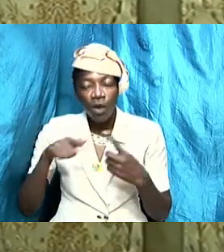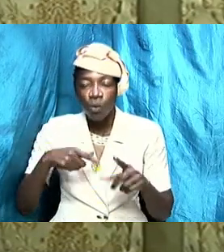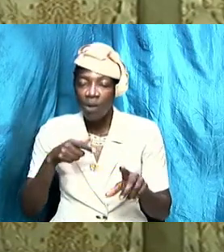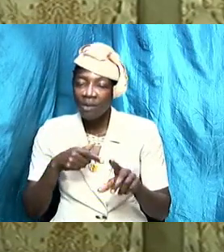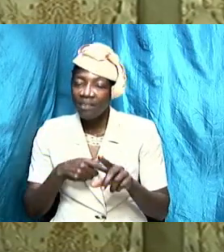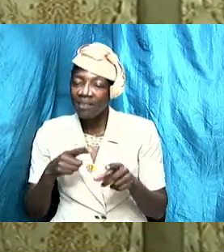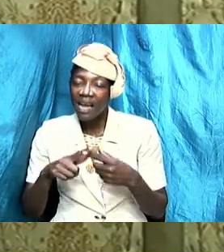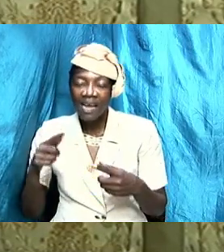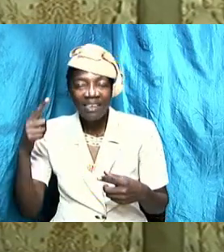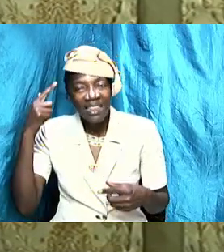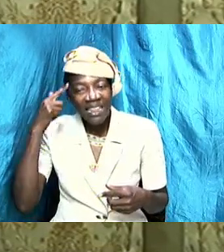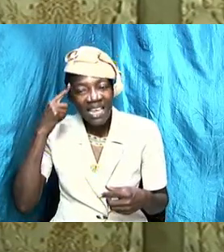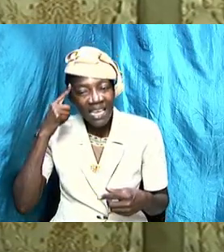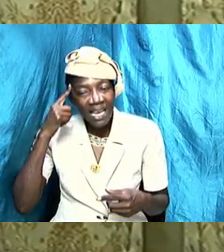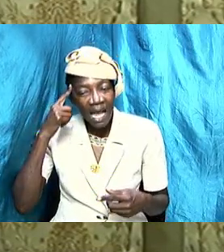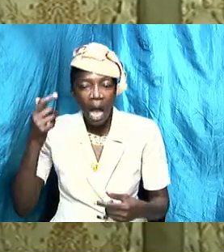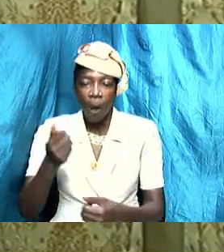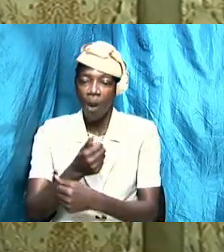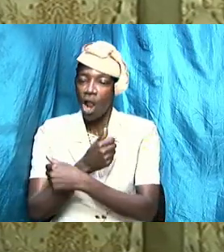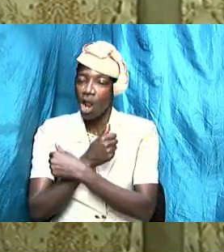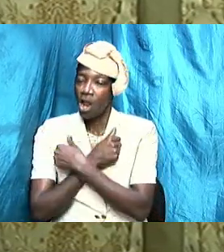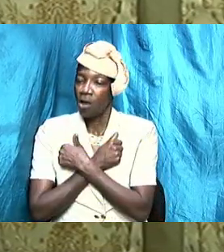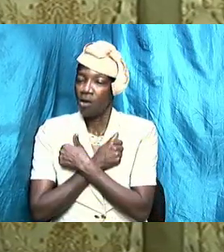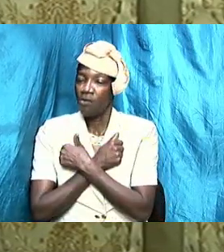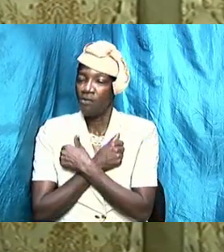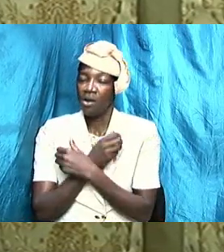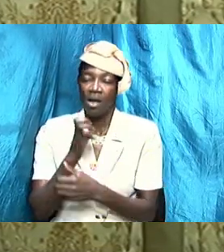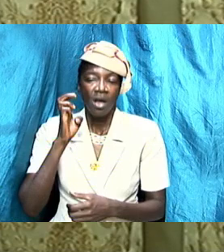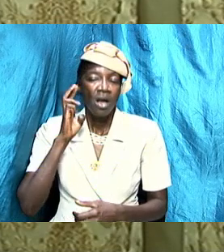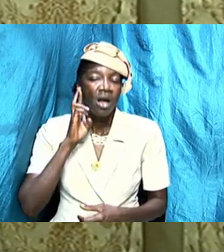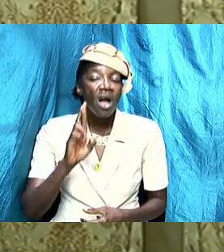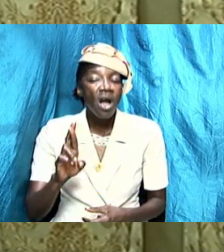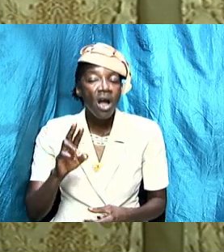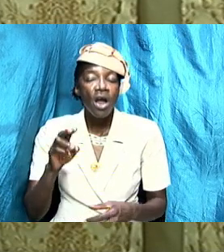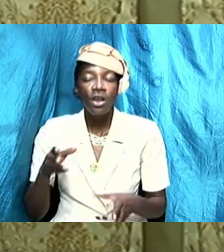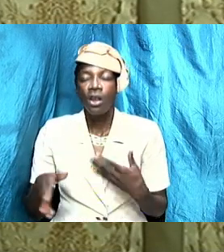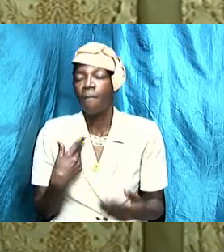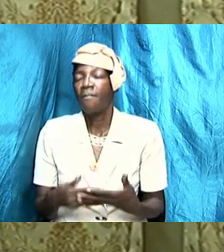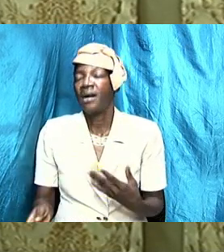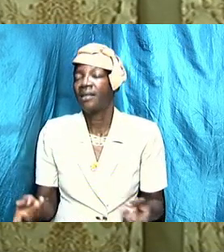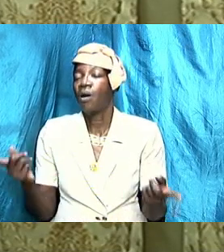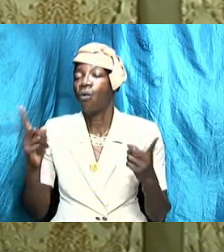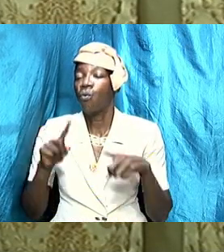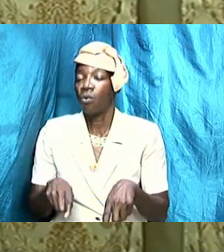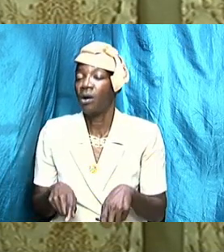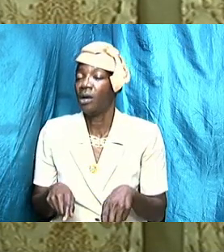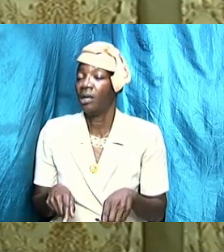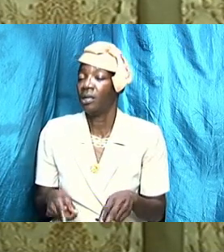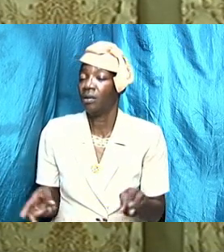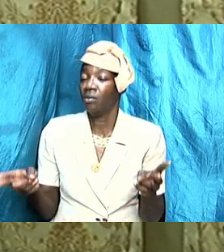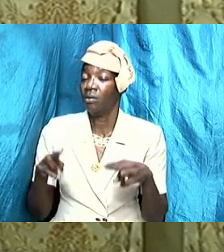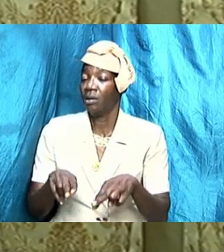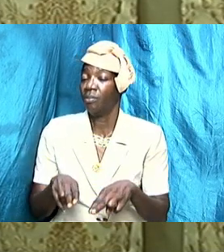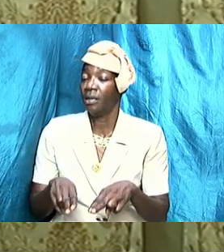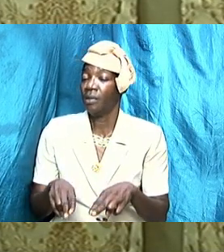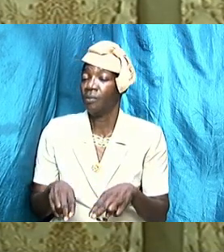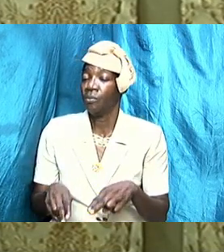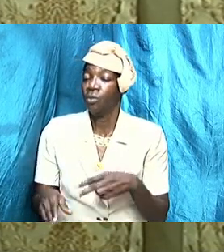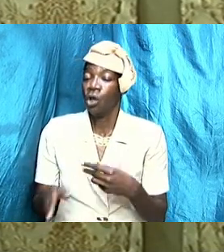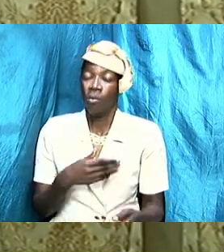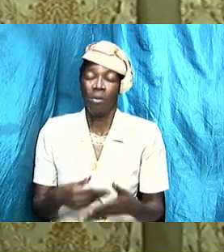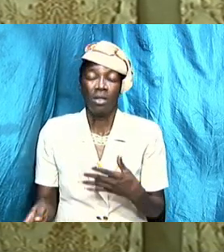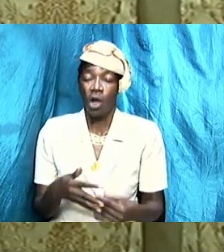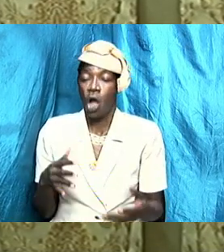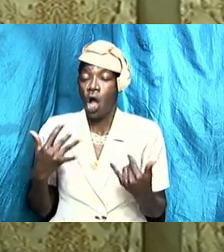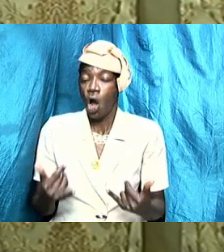I will love her no matter what I will love her irrespective of her physical structure at